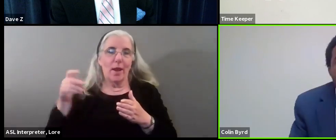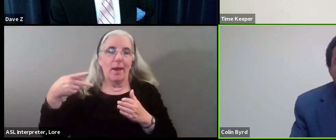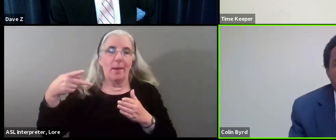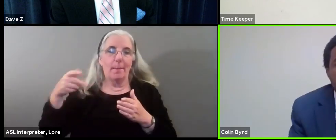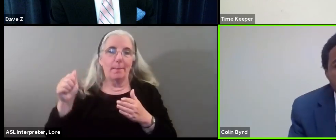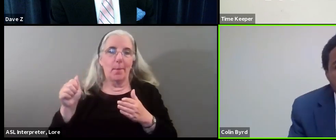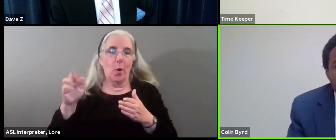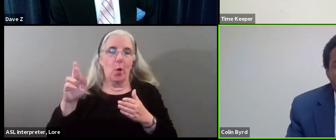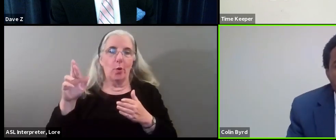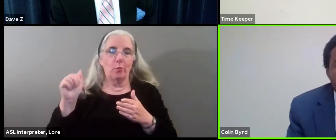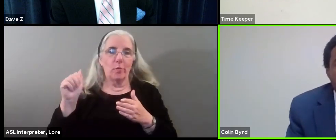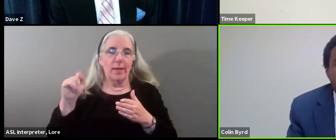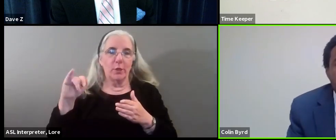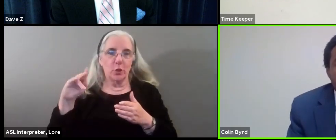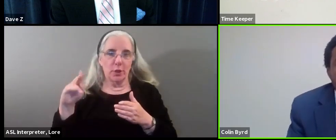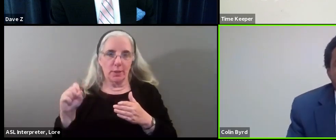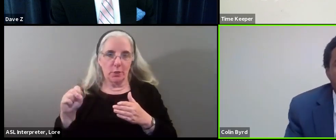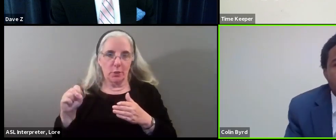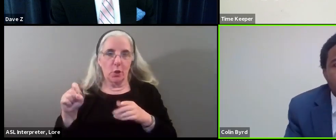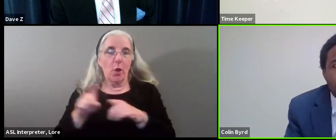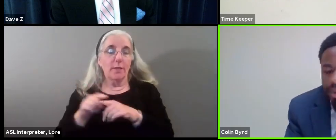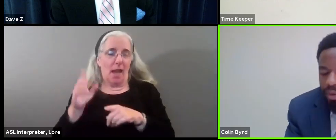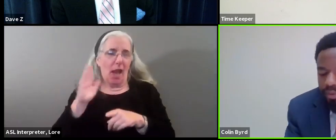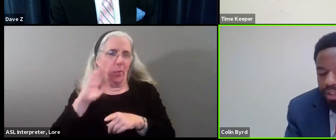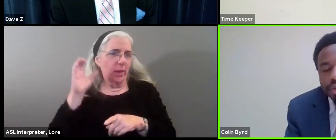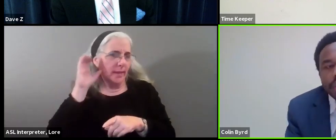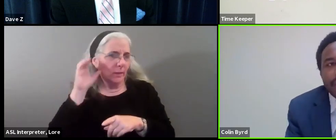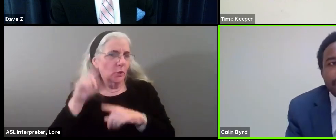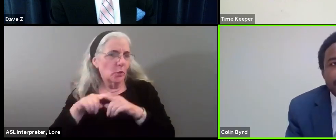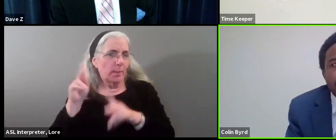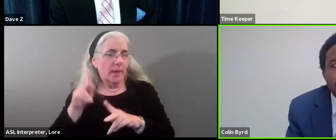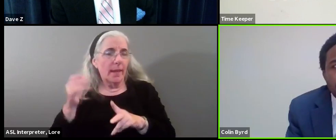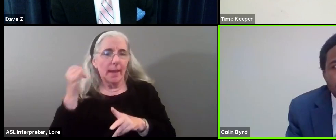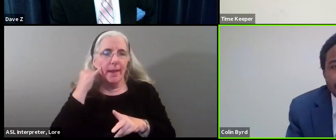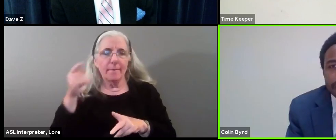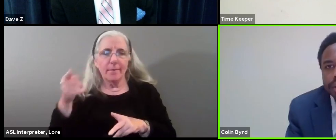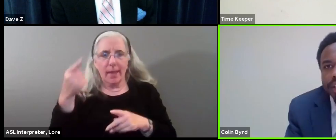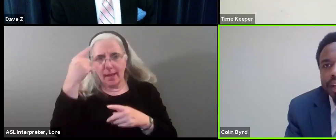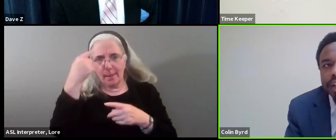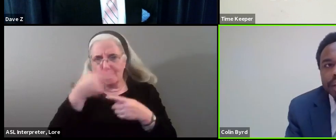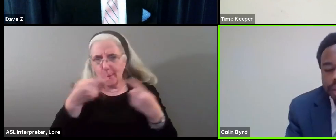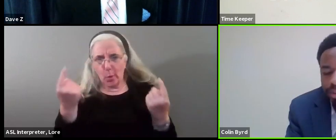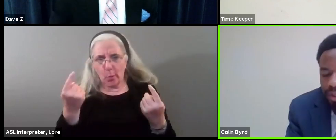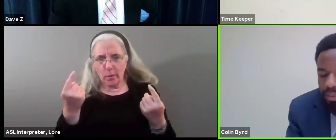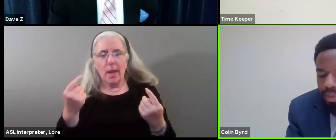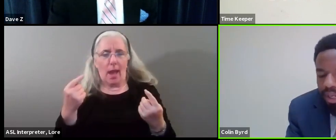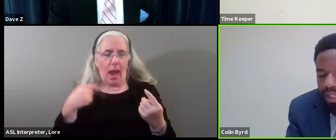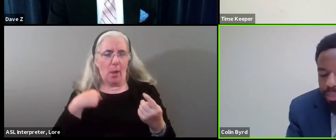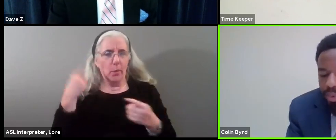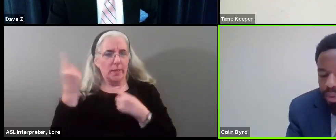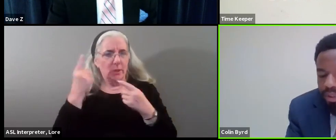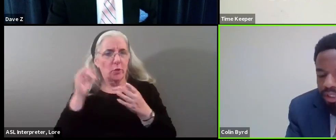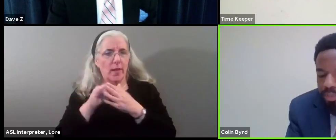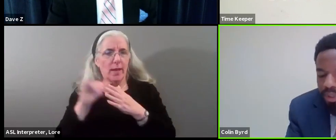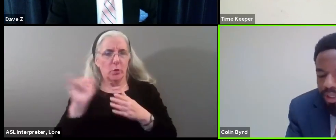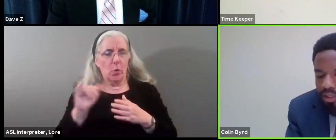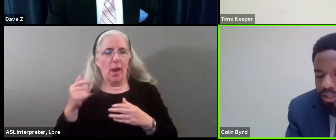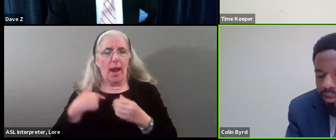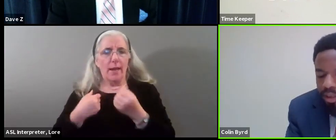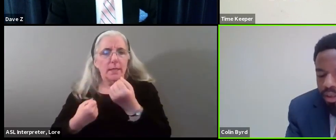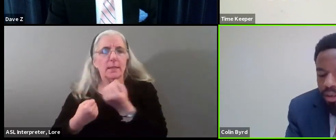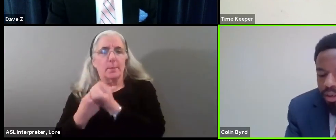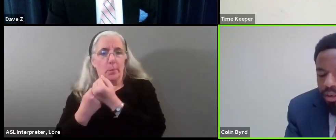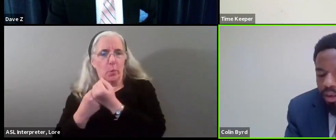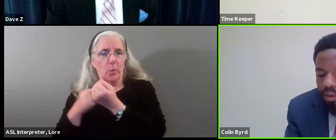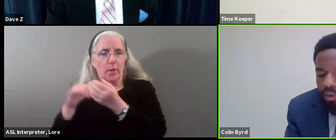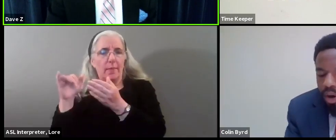just say, I also will listen to the people. Um, you know, if there's strong opposition to this, I'll take that into consideration, but I support this because,